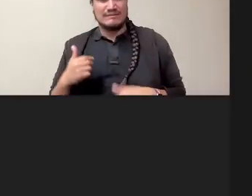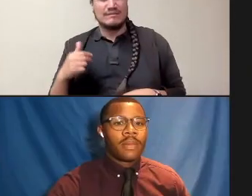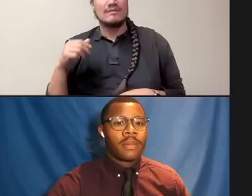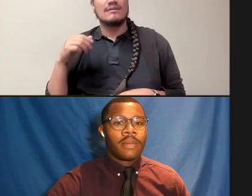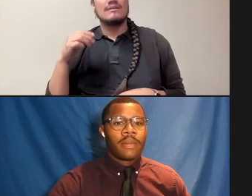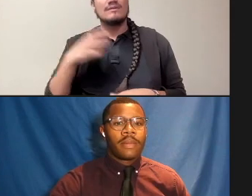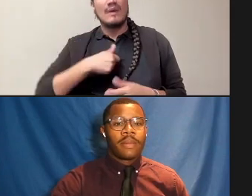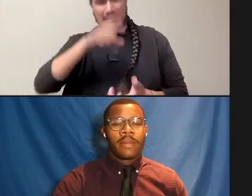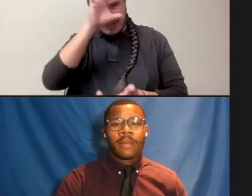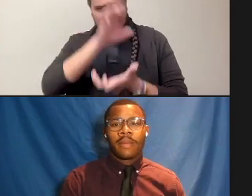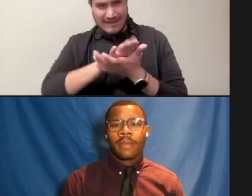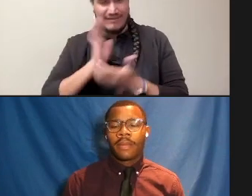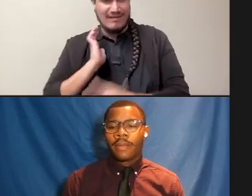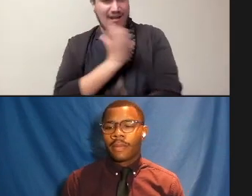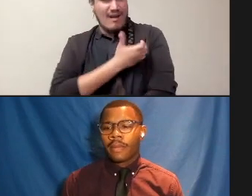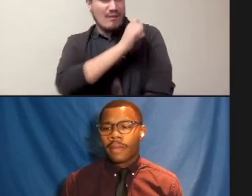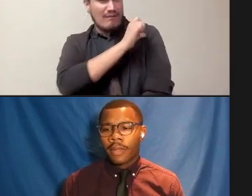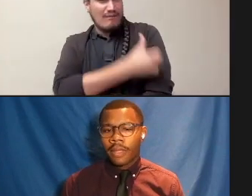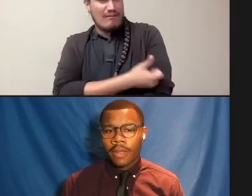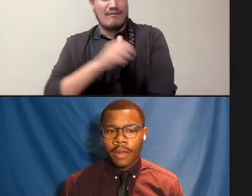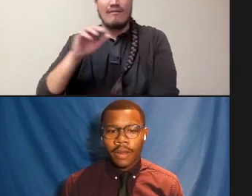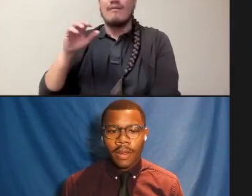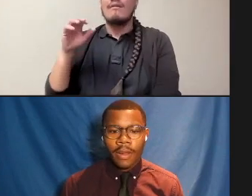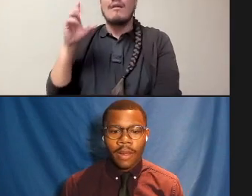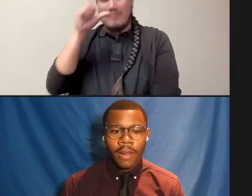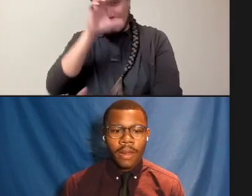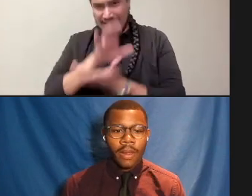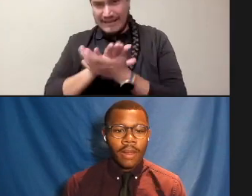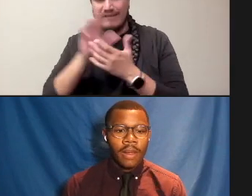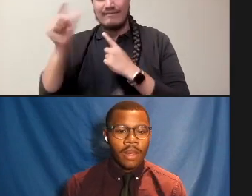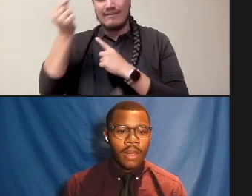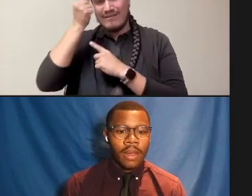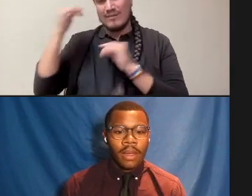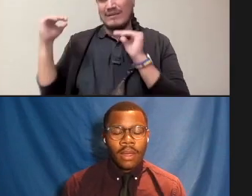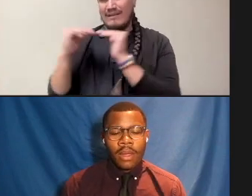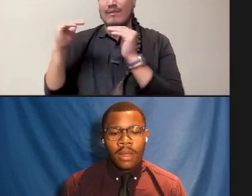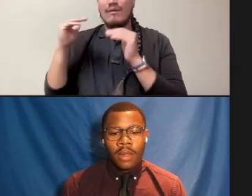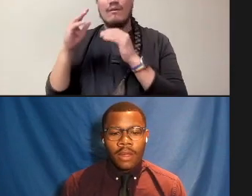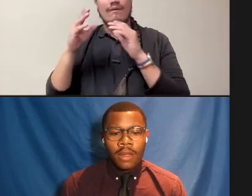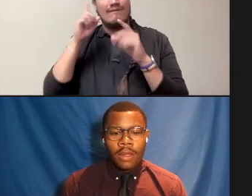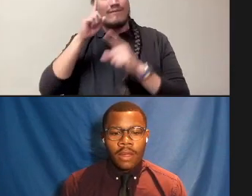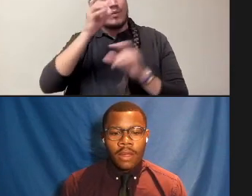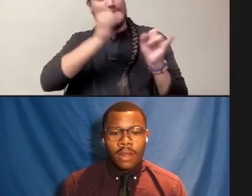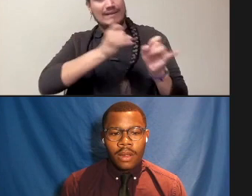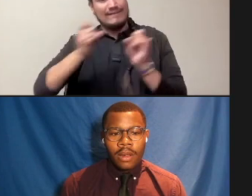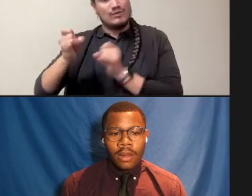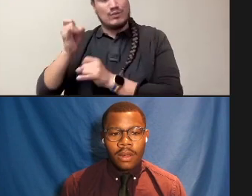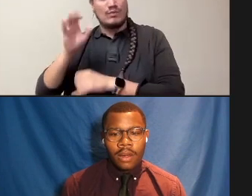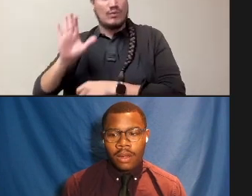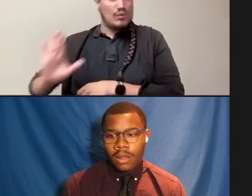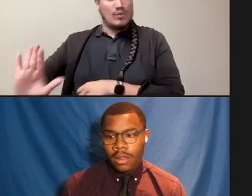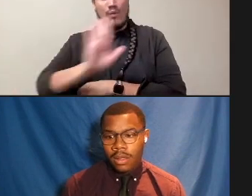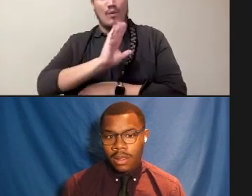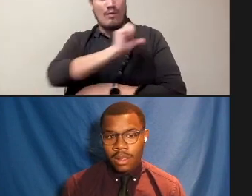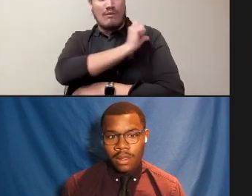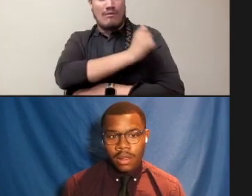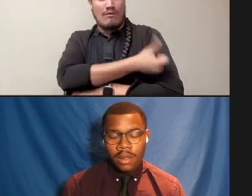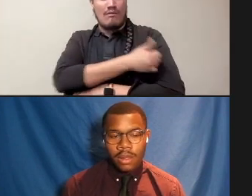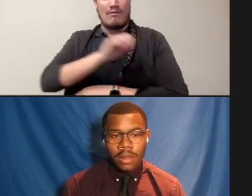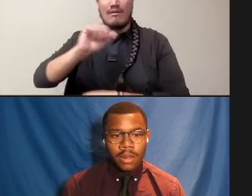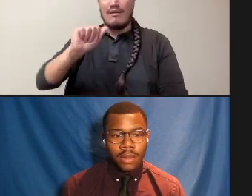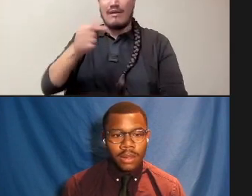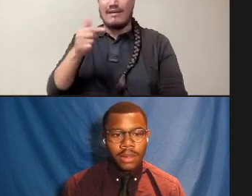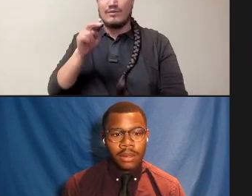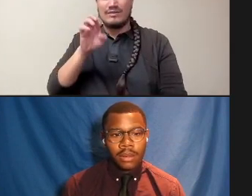the bigger, you know, official, political, governmental level, but I think also at the individual level, agency is so important, and I think